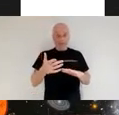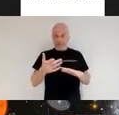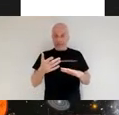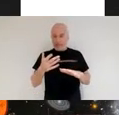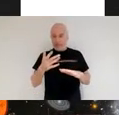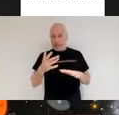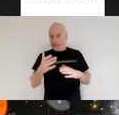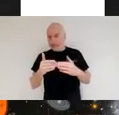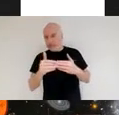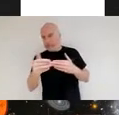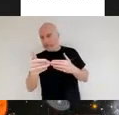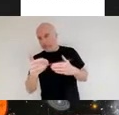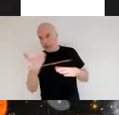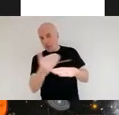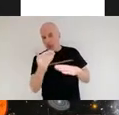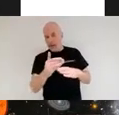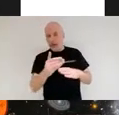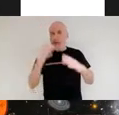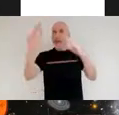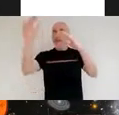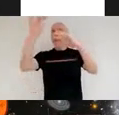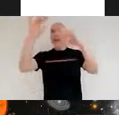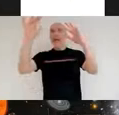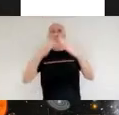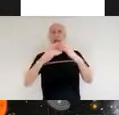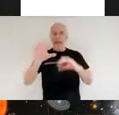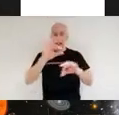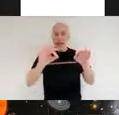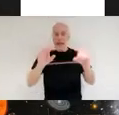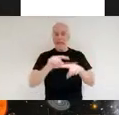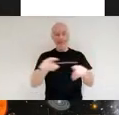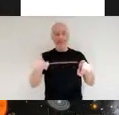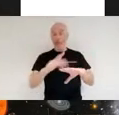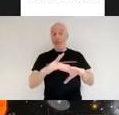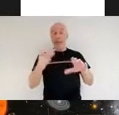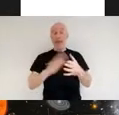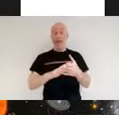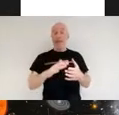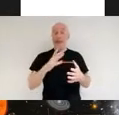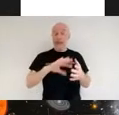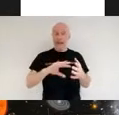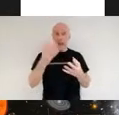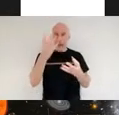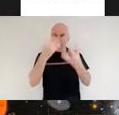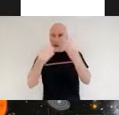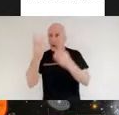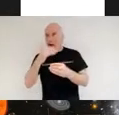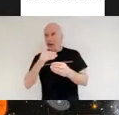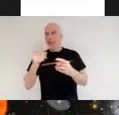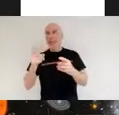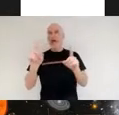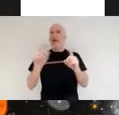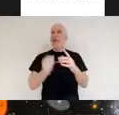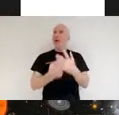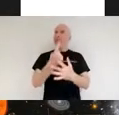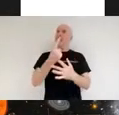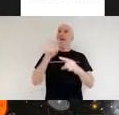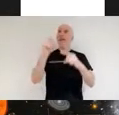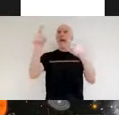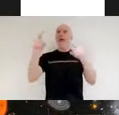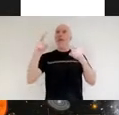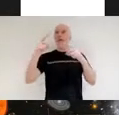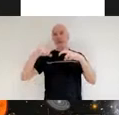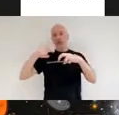are space literate that people have a good understanding and a good connection with what's going on in the world of space research